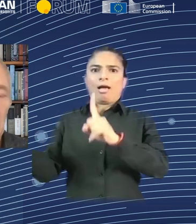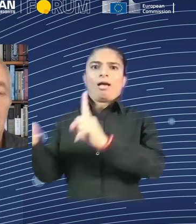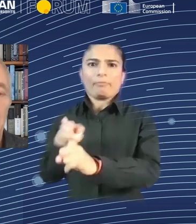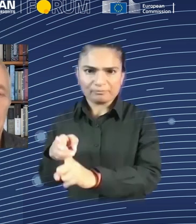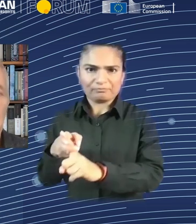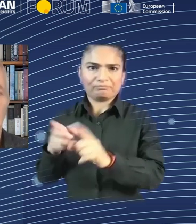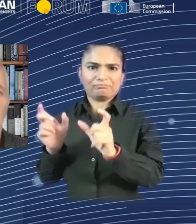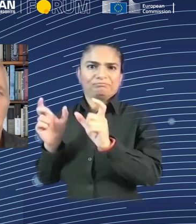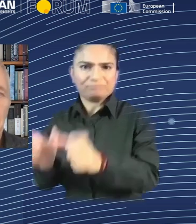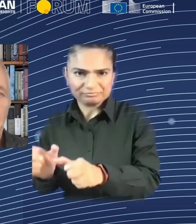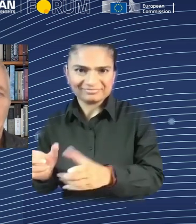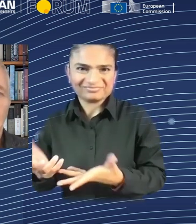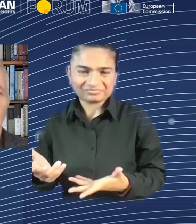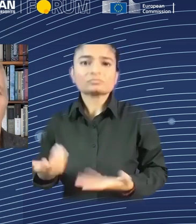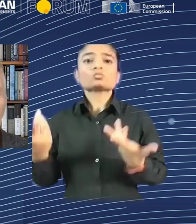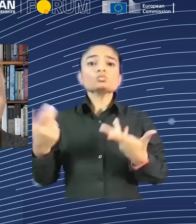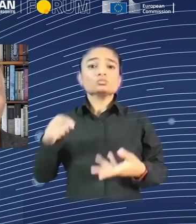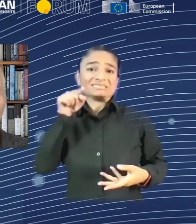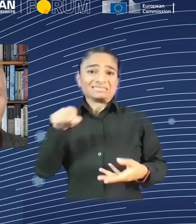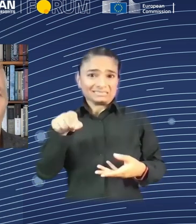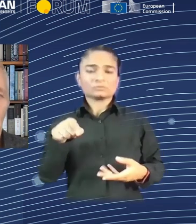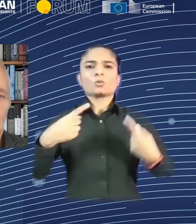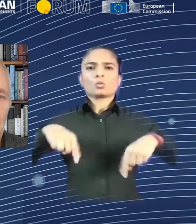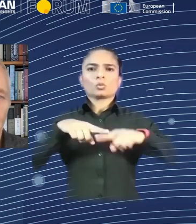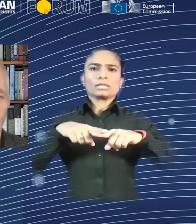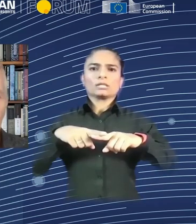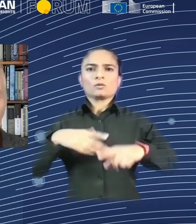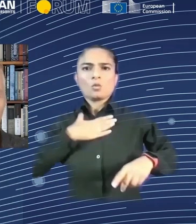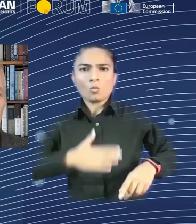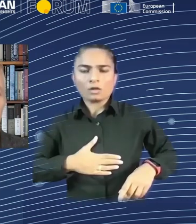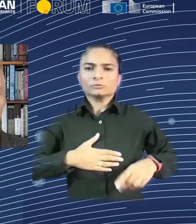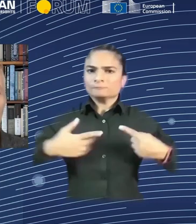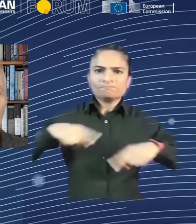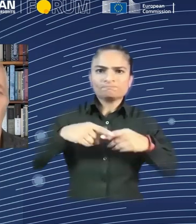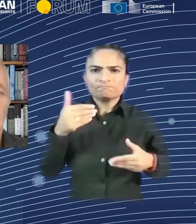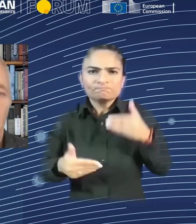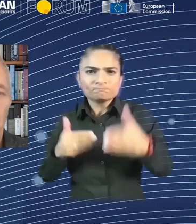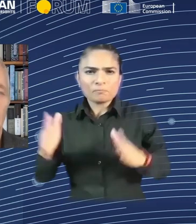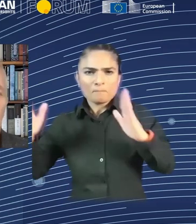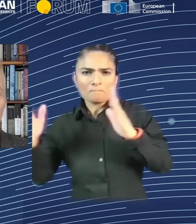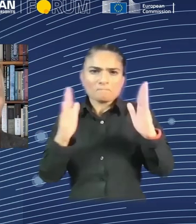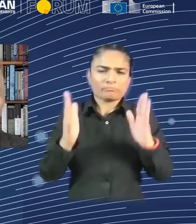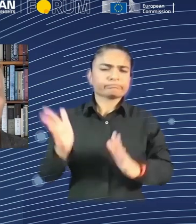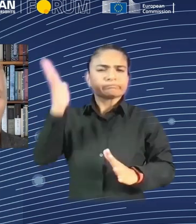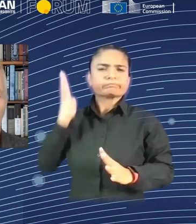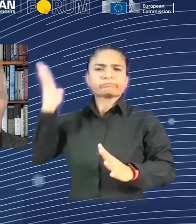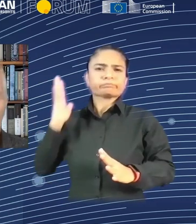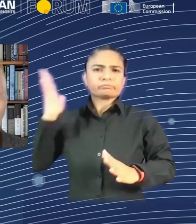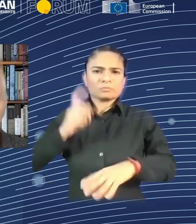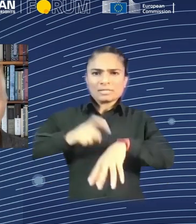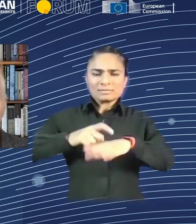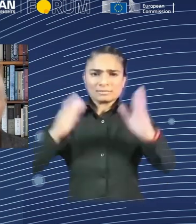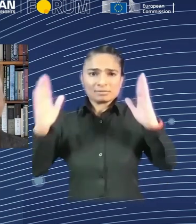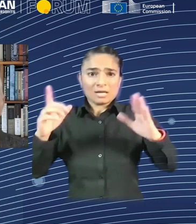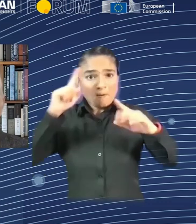to the Middle Ages, next slide, and you look at this picture, an illustration from the Queen Mary Psalter in 1310,